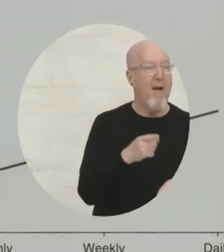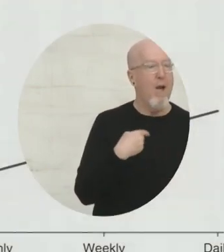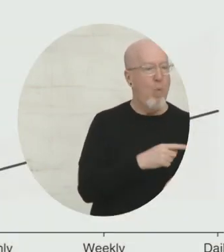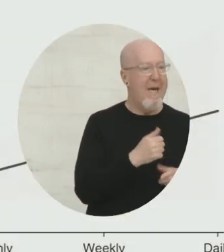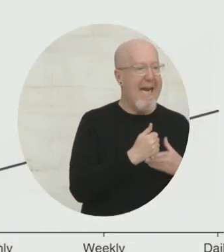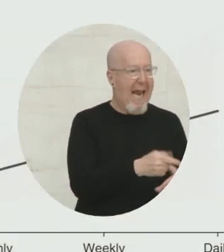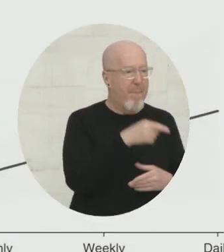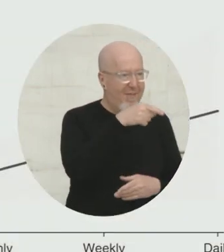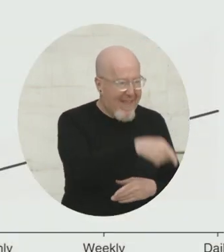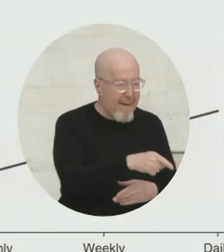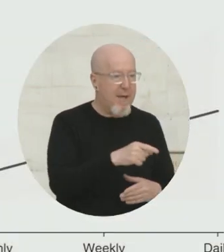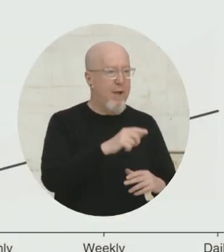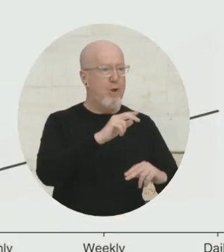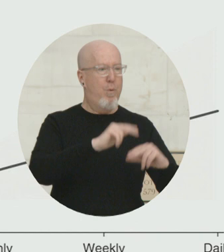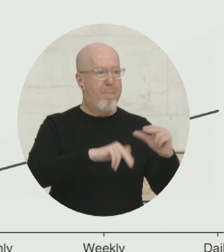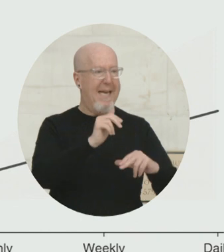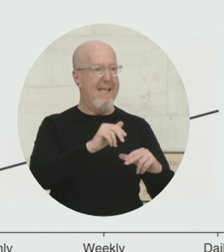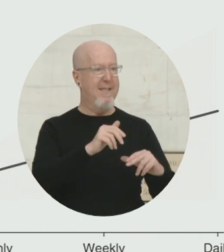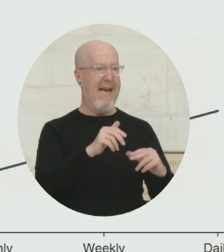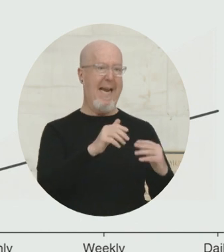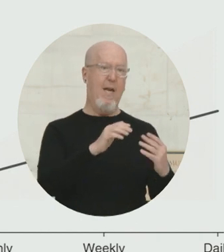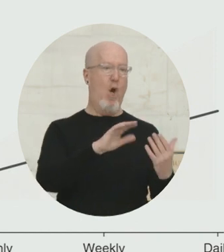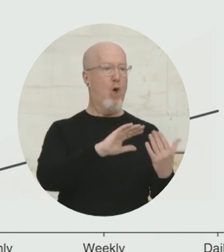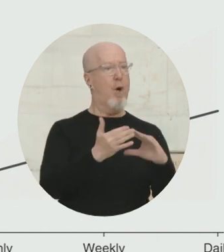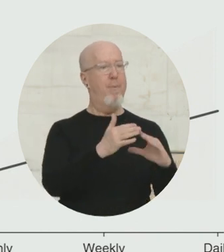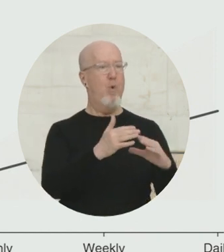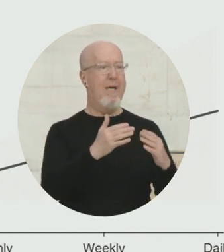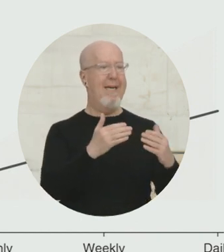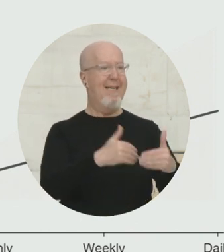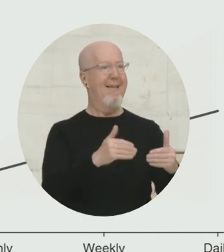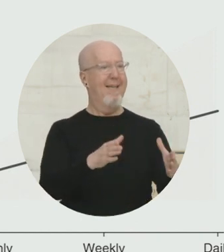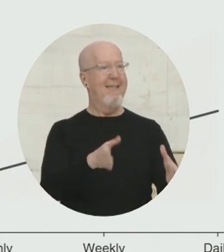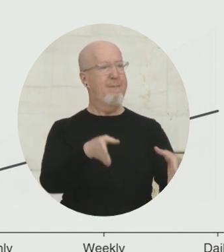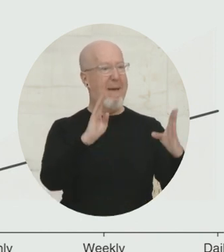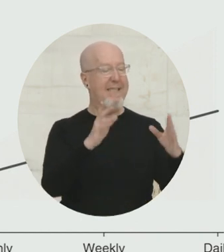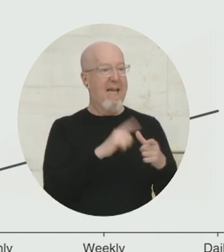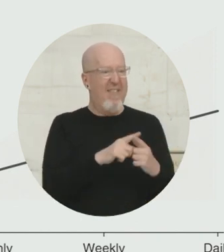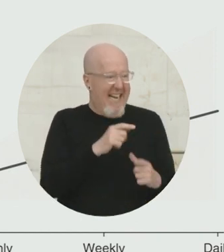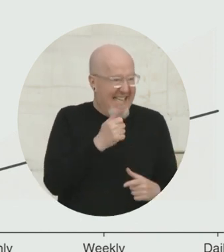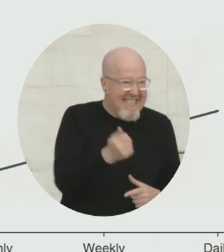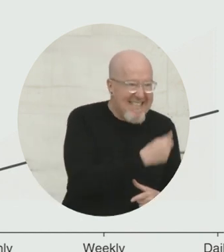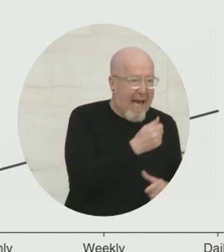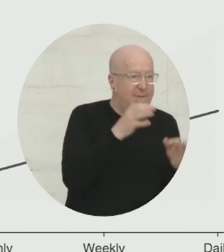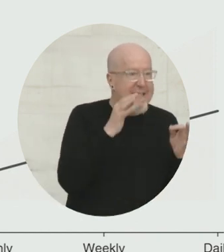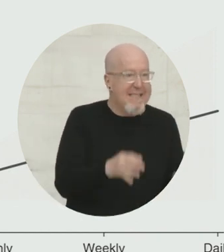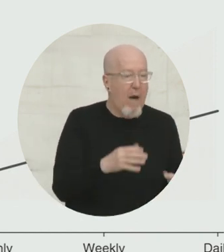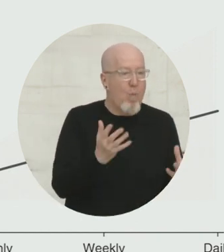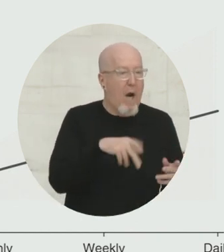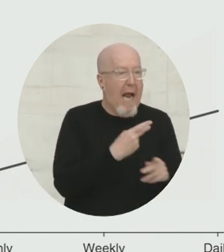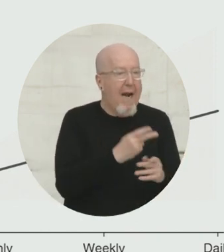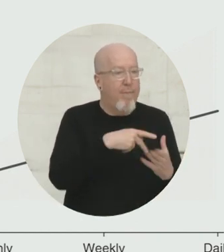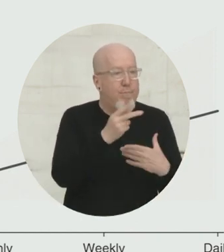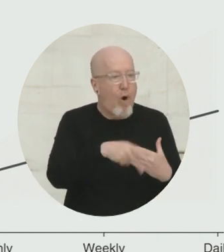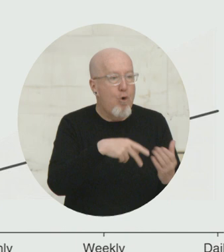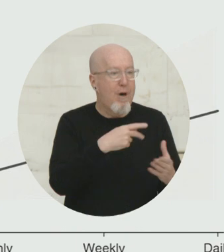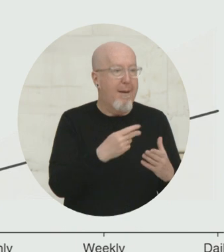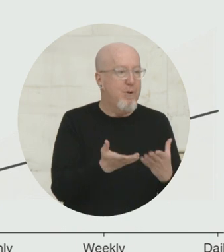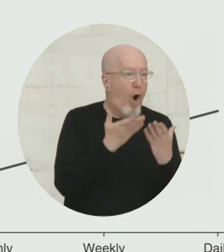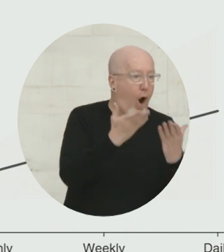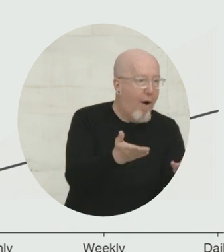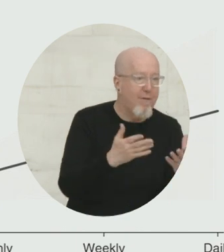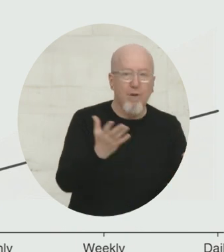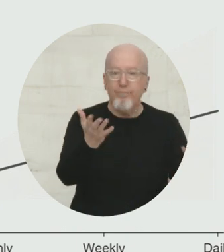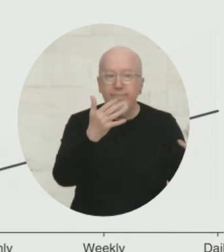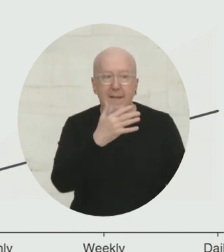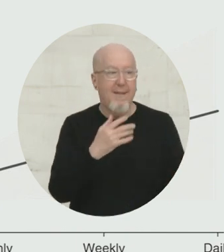an open space in the area. Those local elderly then decide what kind of programs they run, whether it's going to be yoga, whether it's a